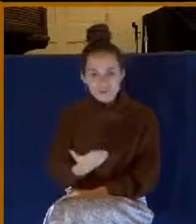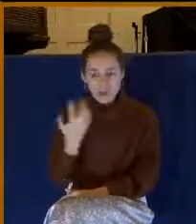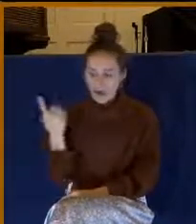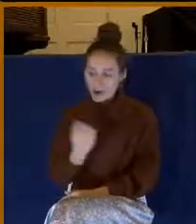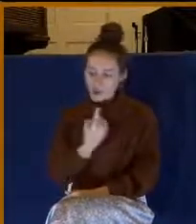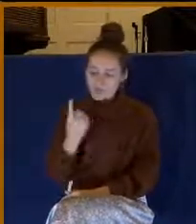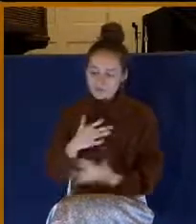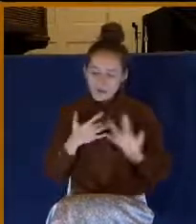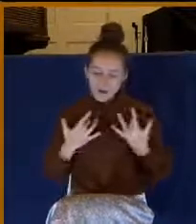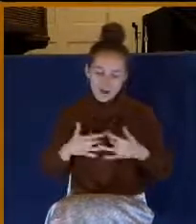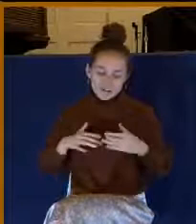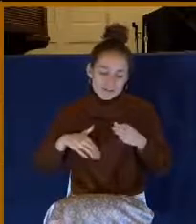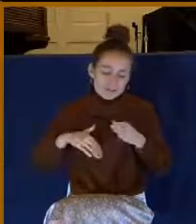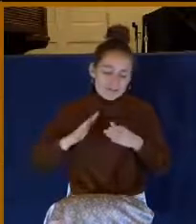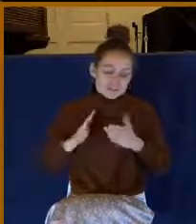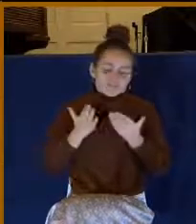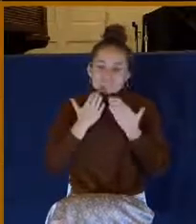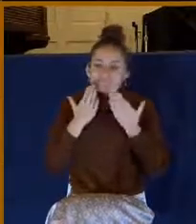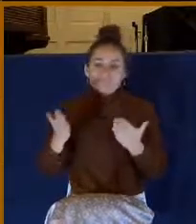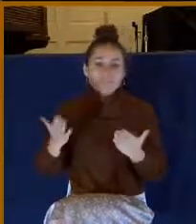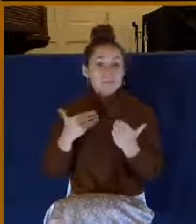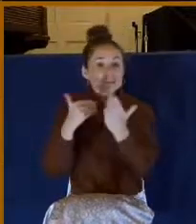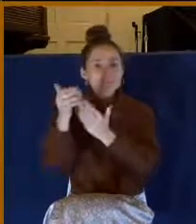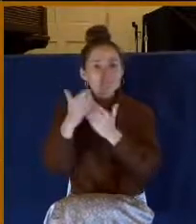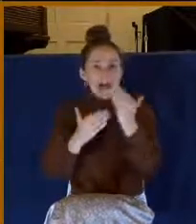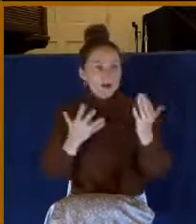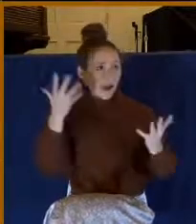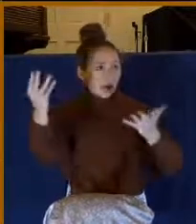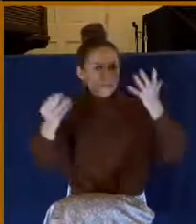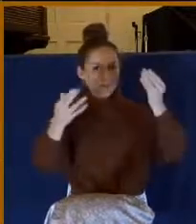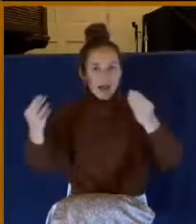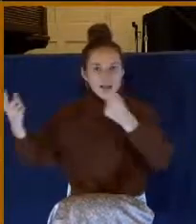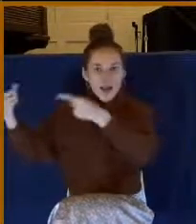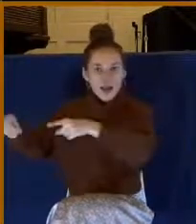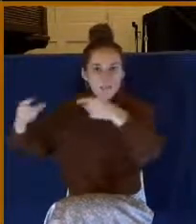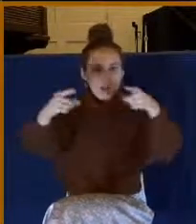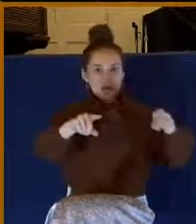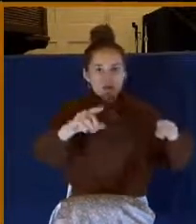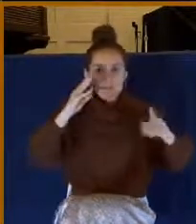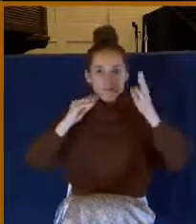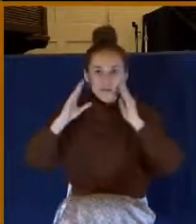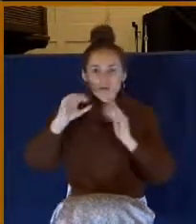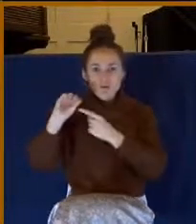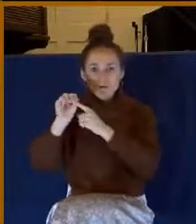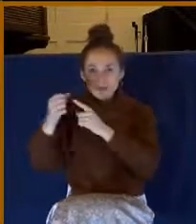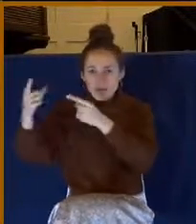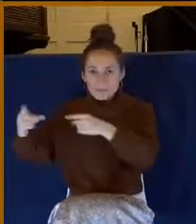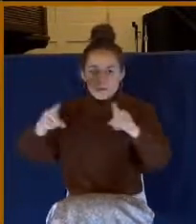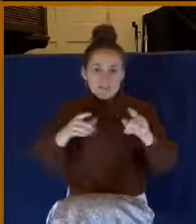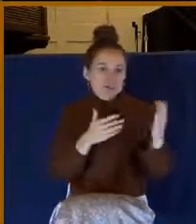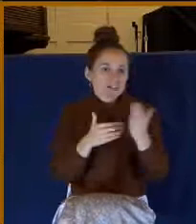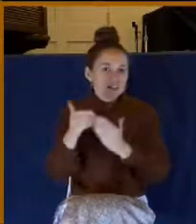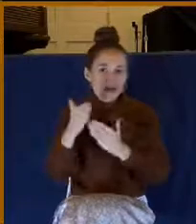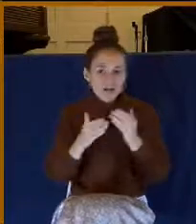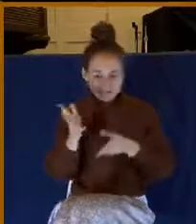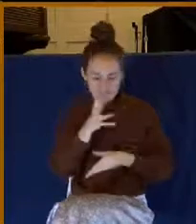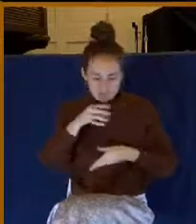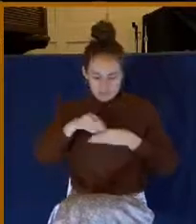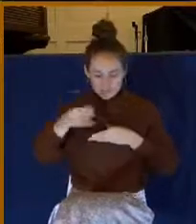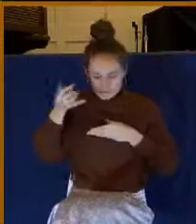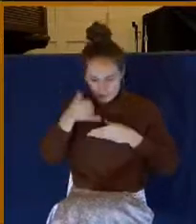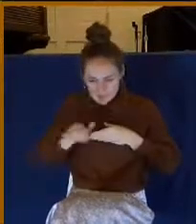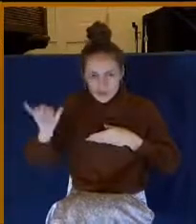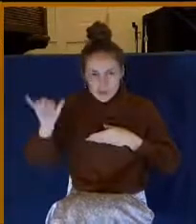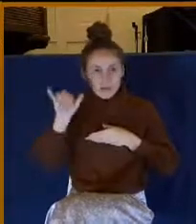matter the outward circumstances, inwardly, we still have that grateful heart to God